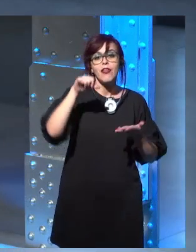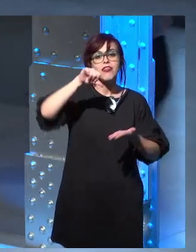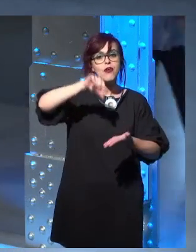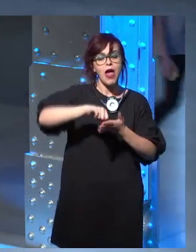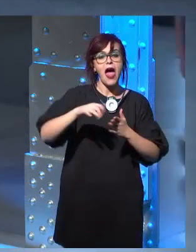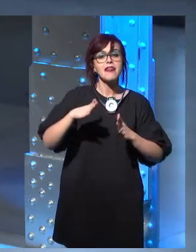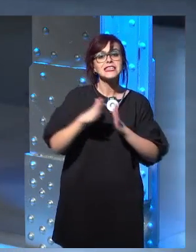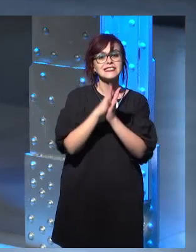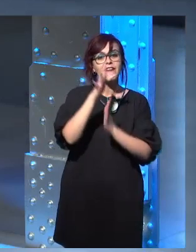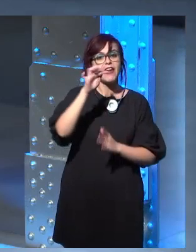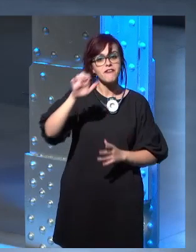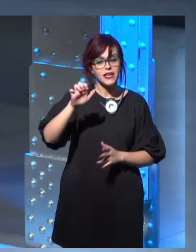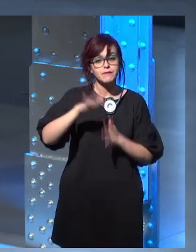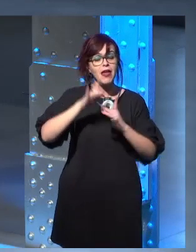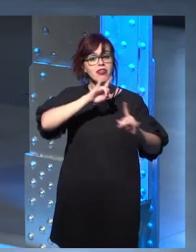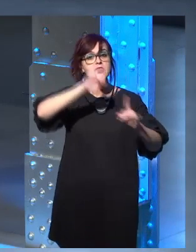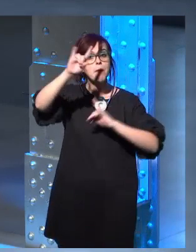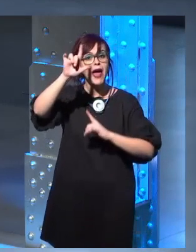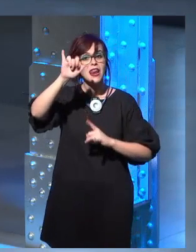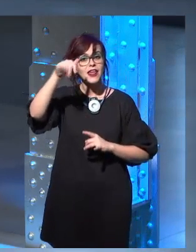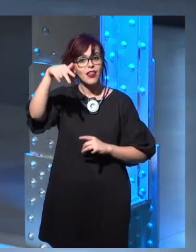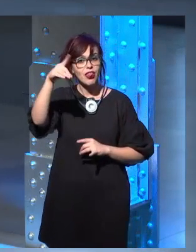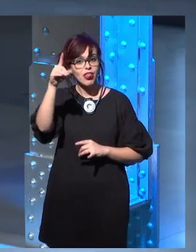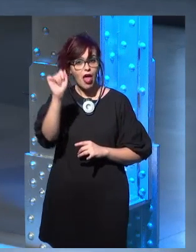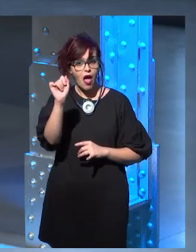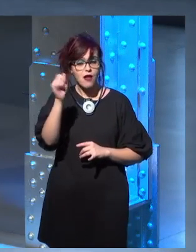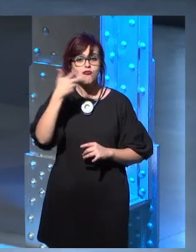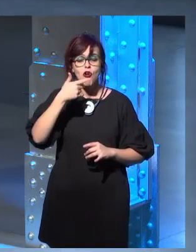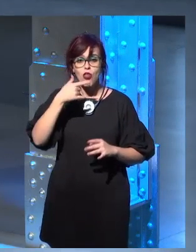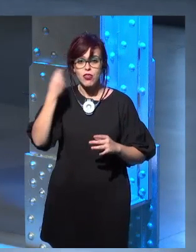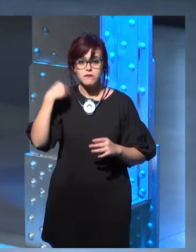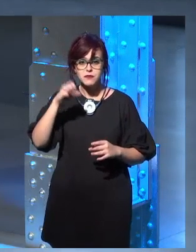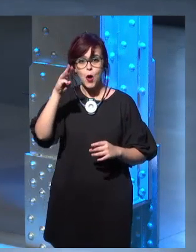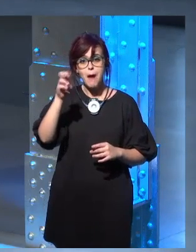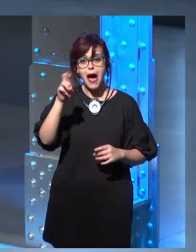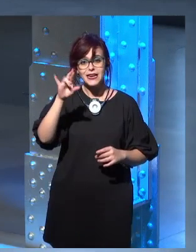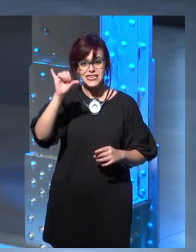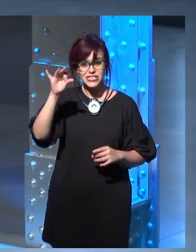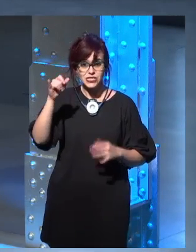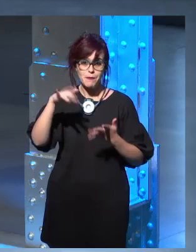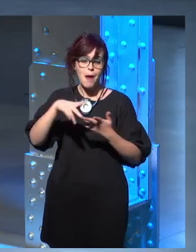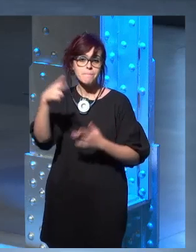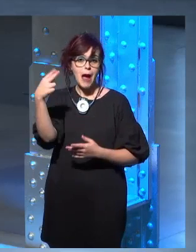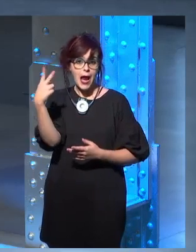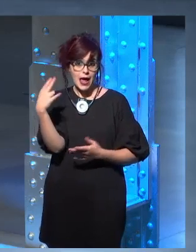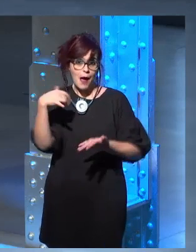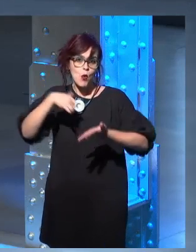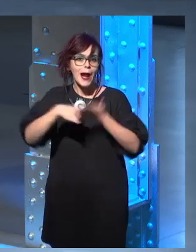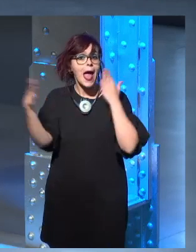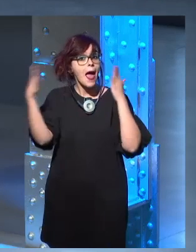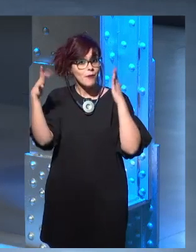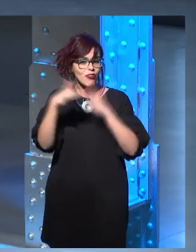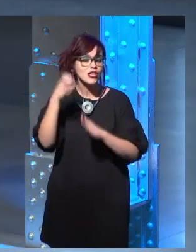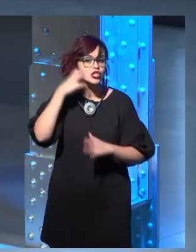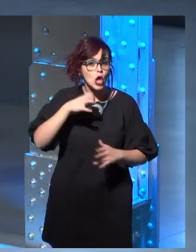mailed Paris, George's partner, now his wife, and with the phone number of a payphone